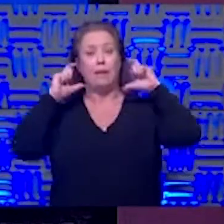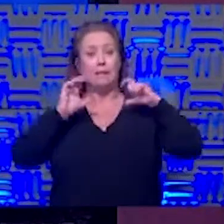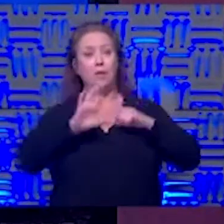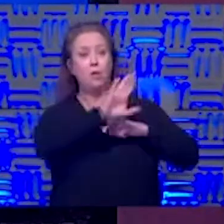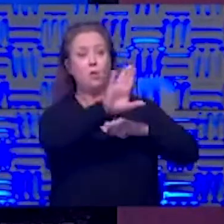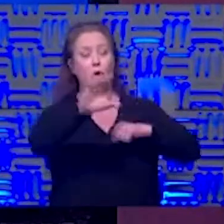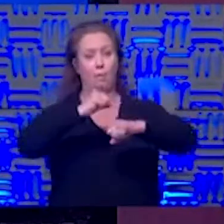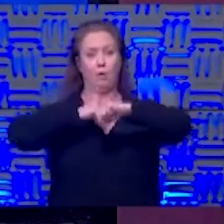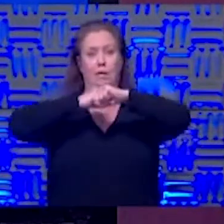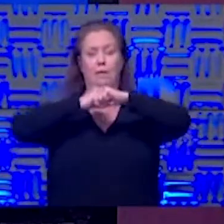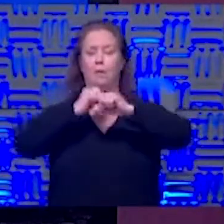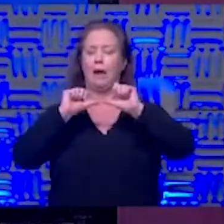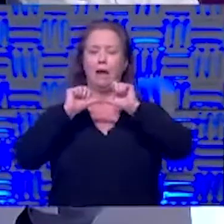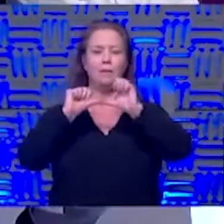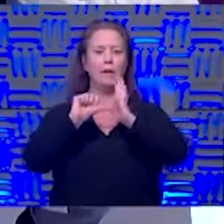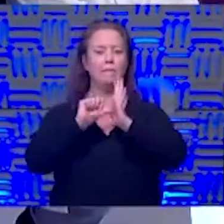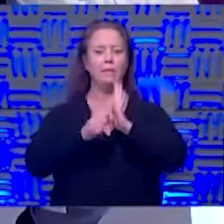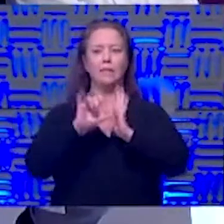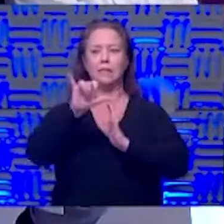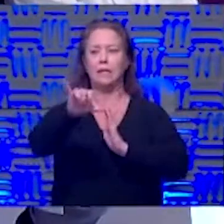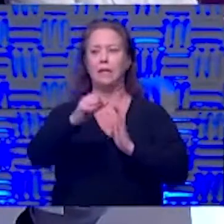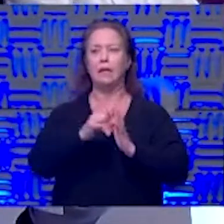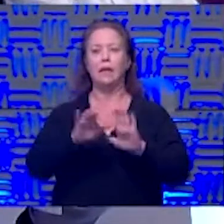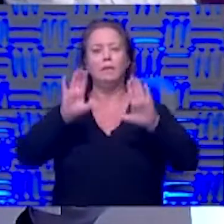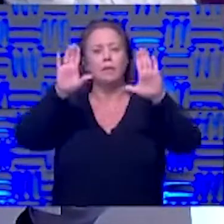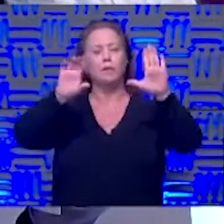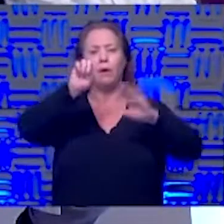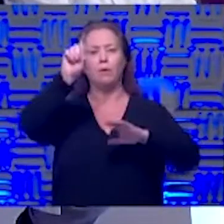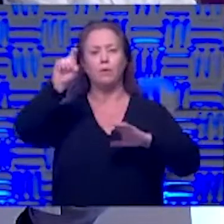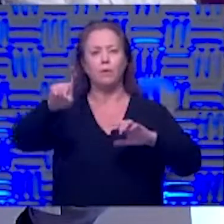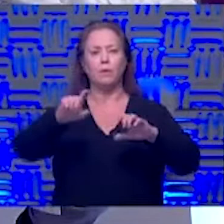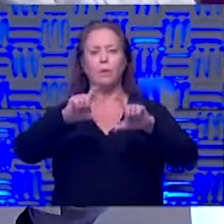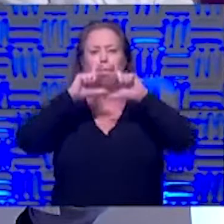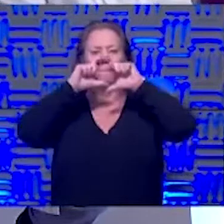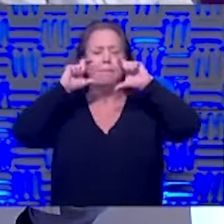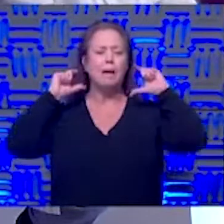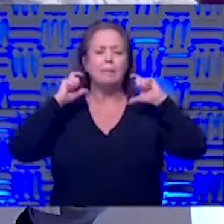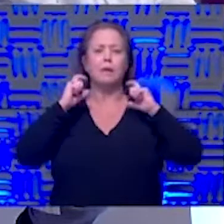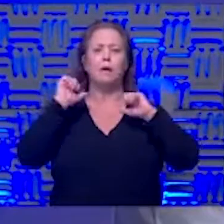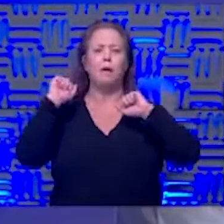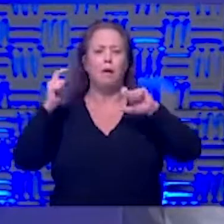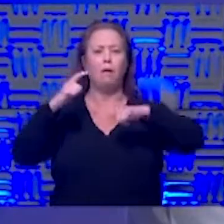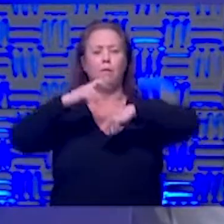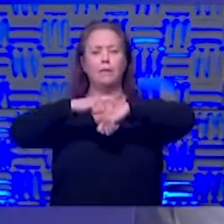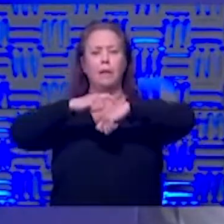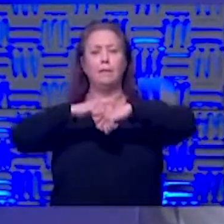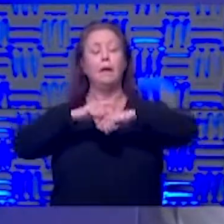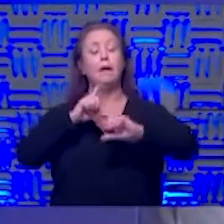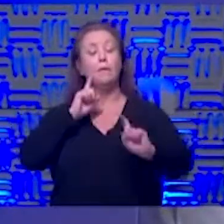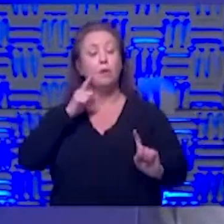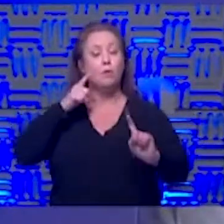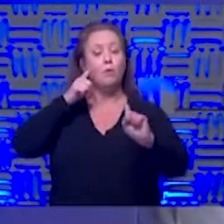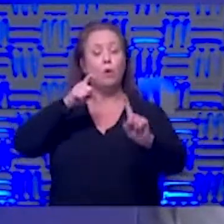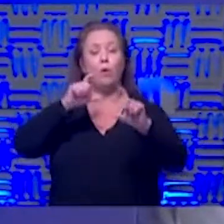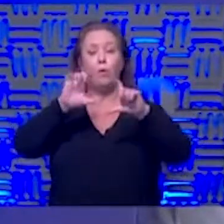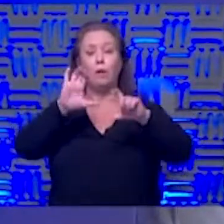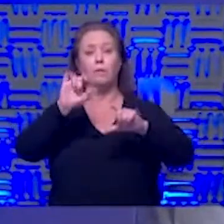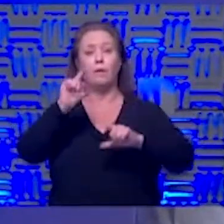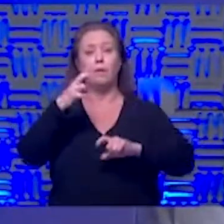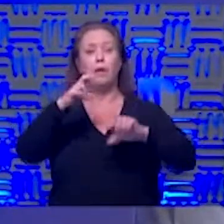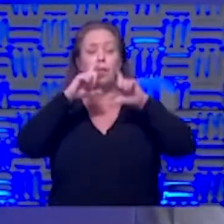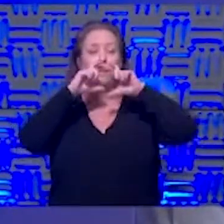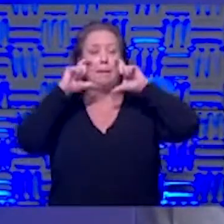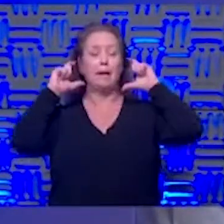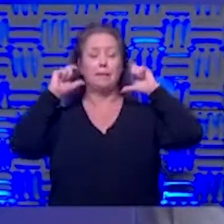yeah you got to keep saying that and i think that's a great question because we get the mask questions all the time the main goal of the cloth mask again not in a health care